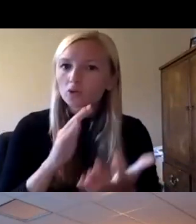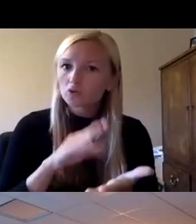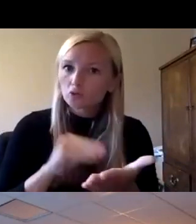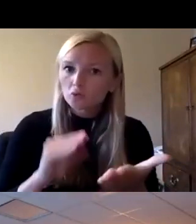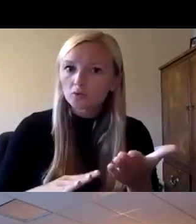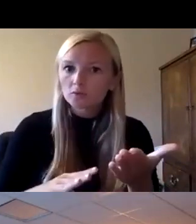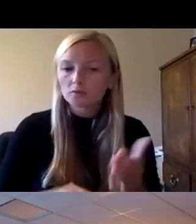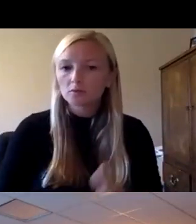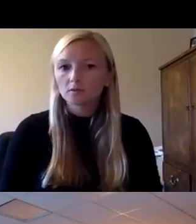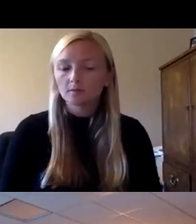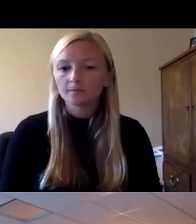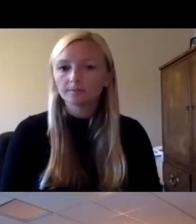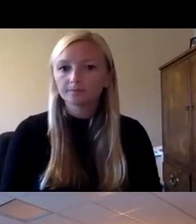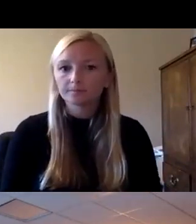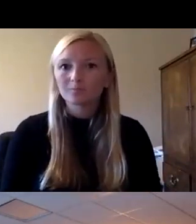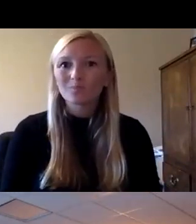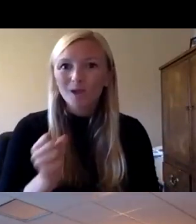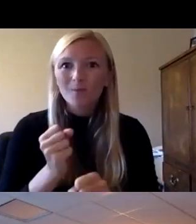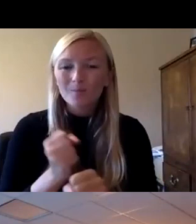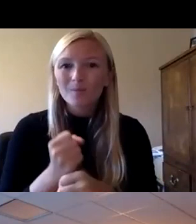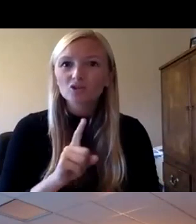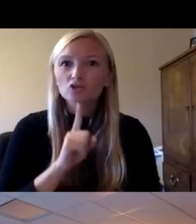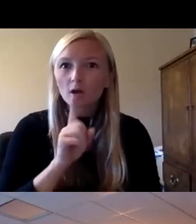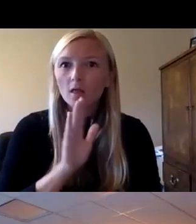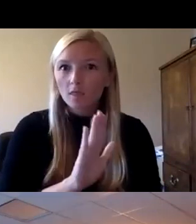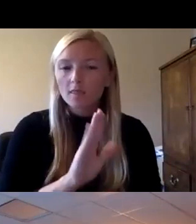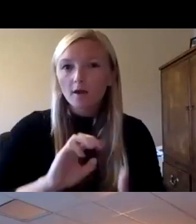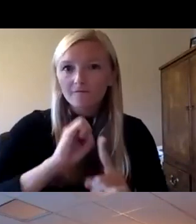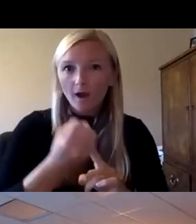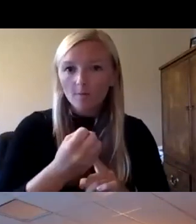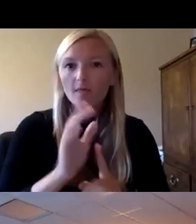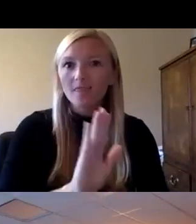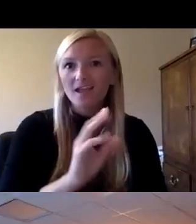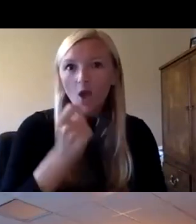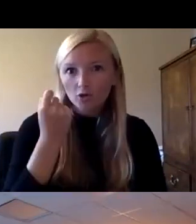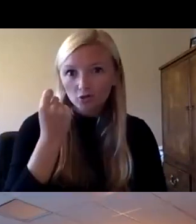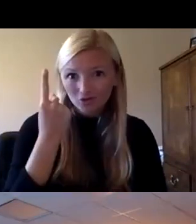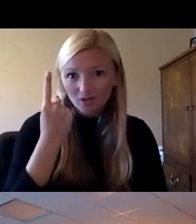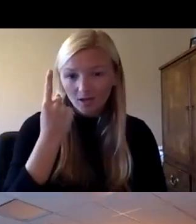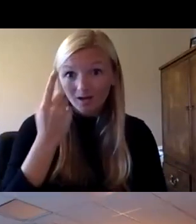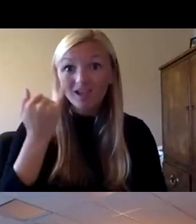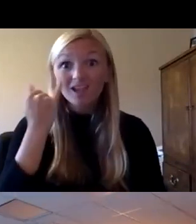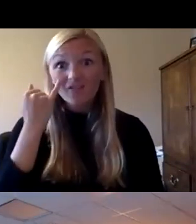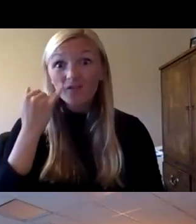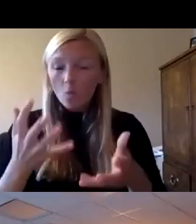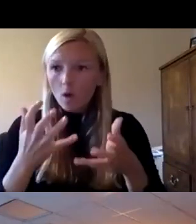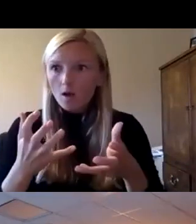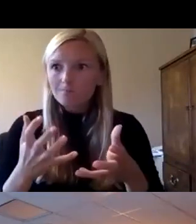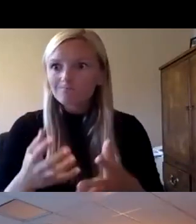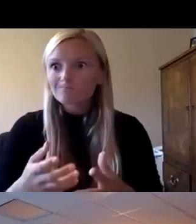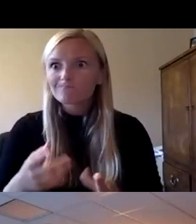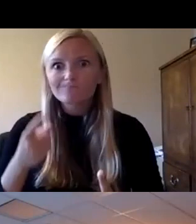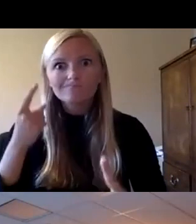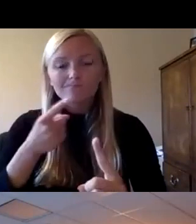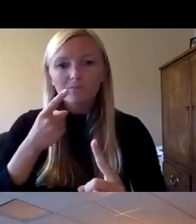the scaffolding for them to be able to interpret their their environments but beyond that if we want to be purposeful you know